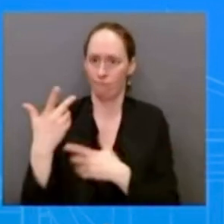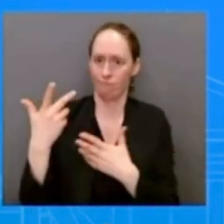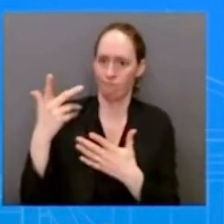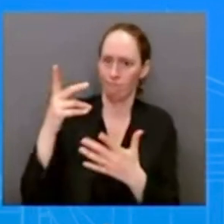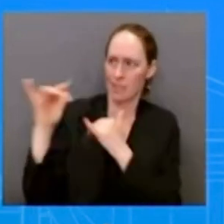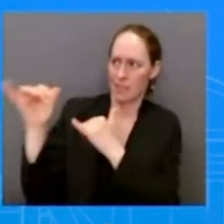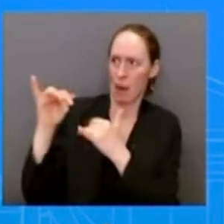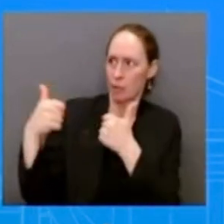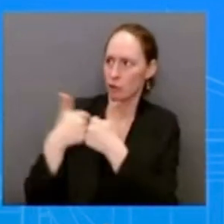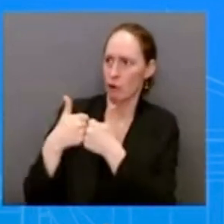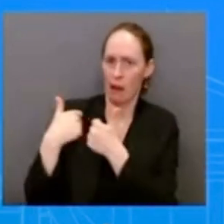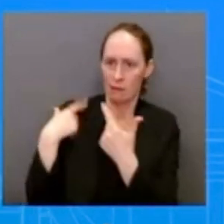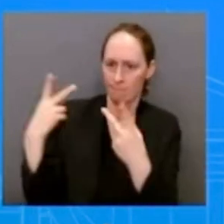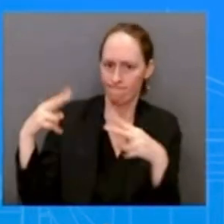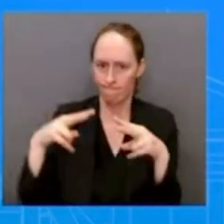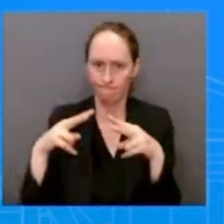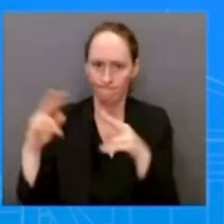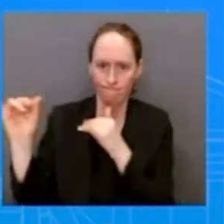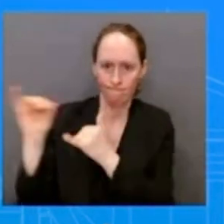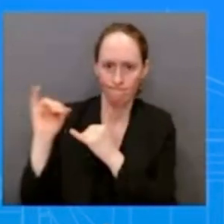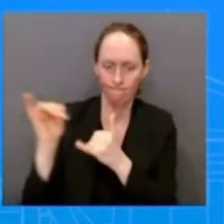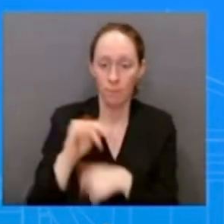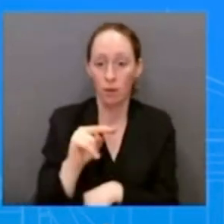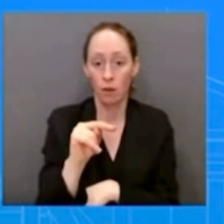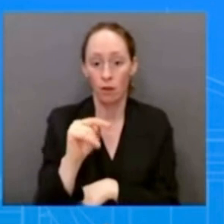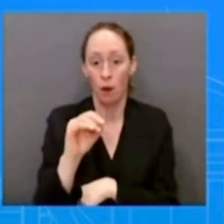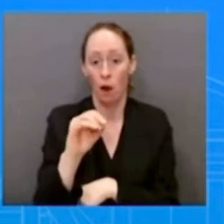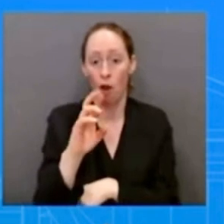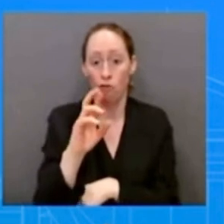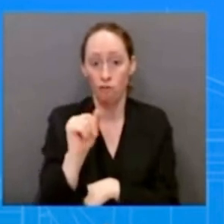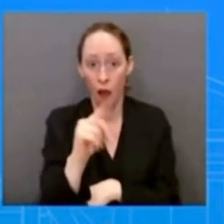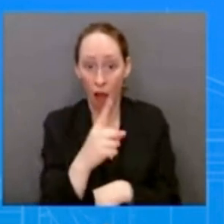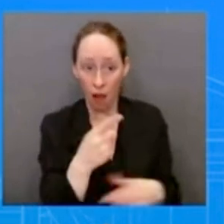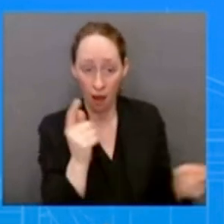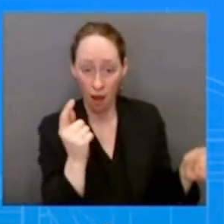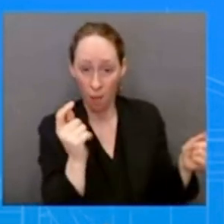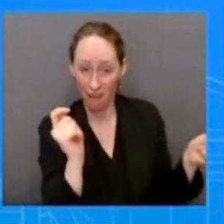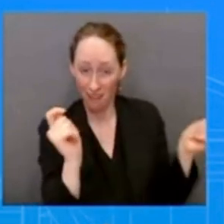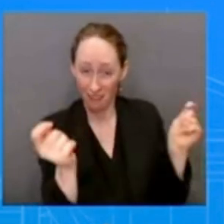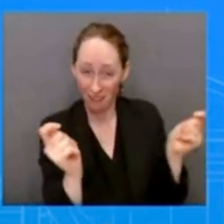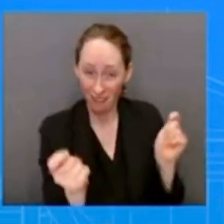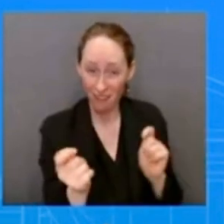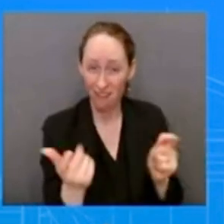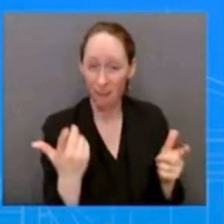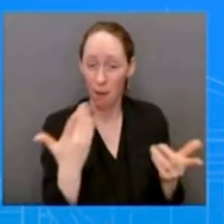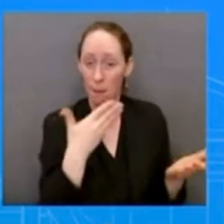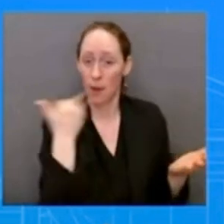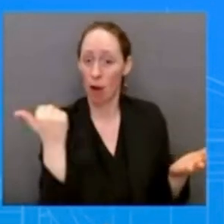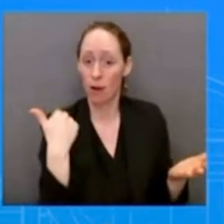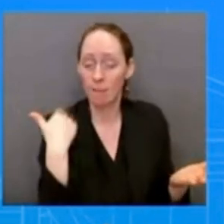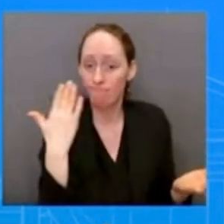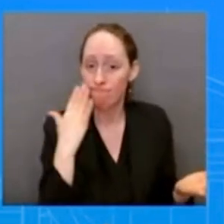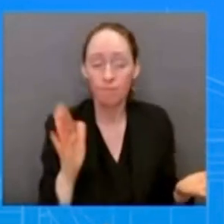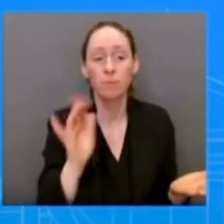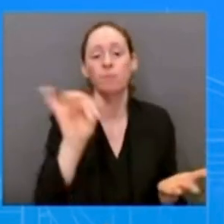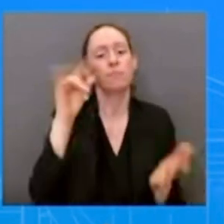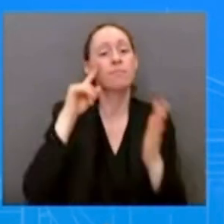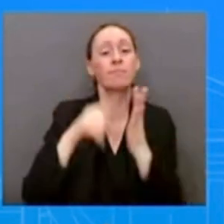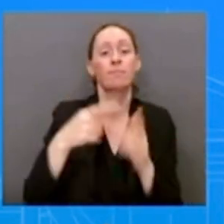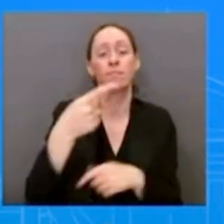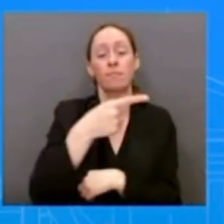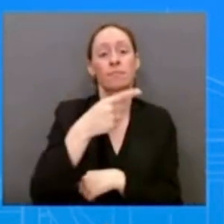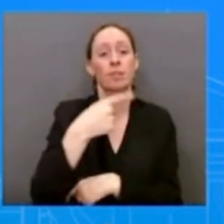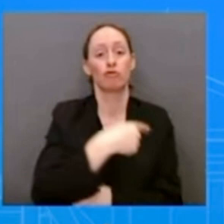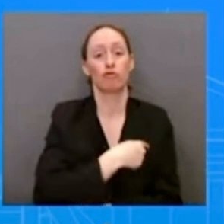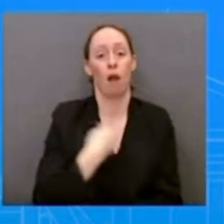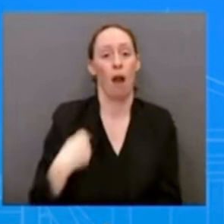I think the uh the the issue of the Chinese spy balloon uh was a good reminder for all of us that we need to continue